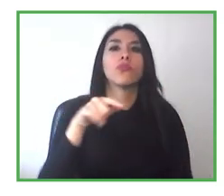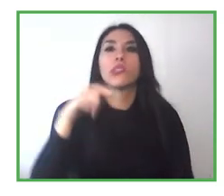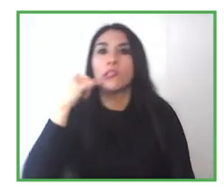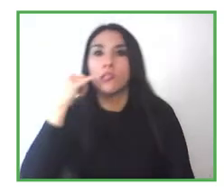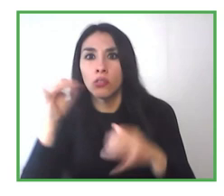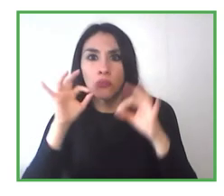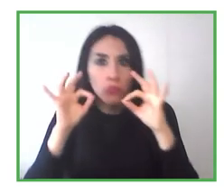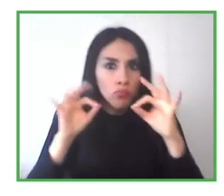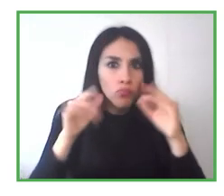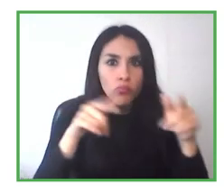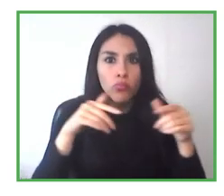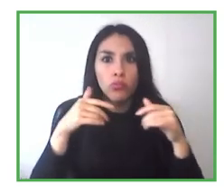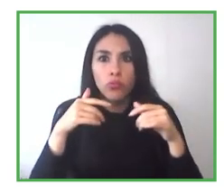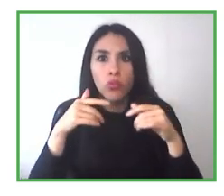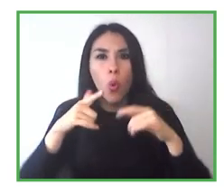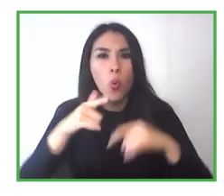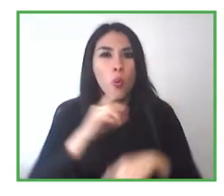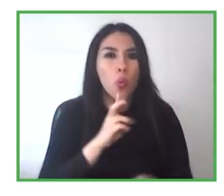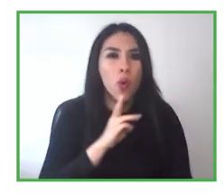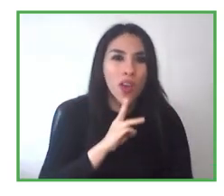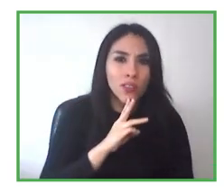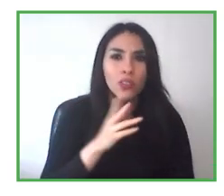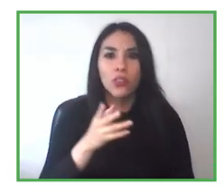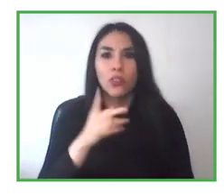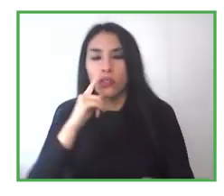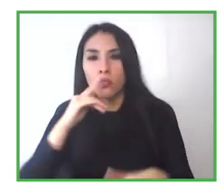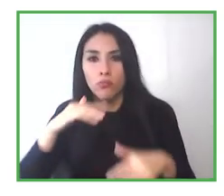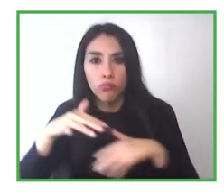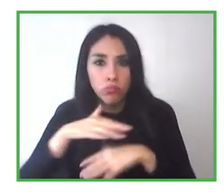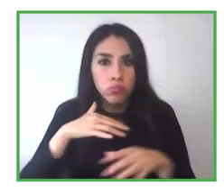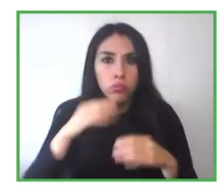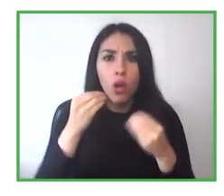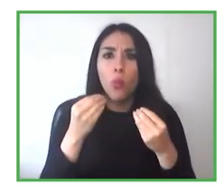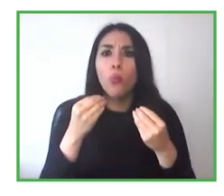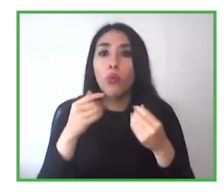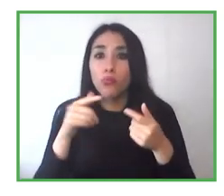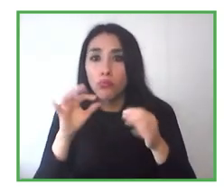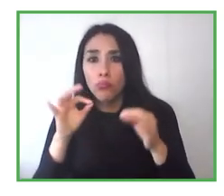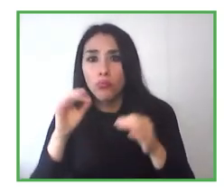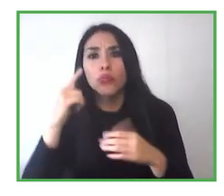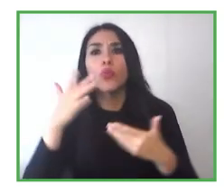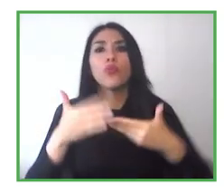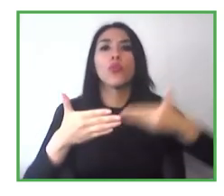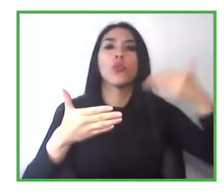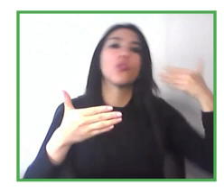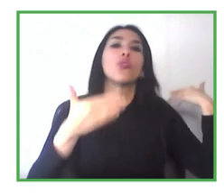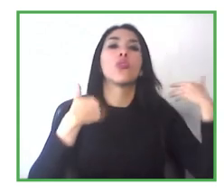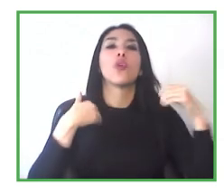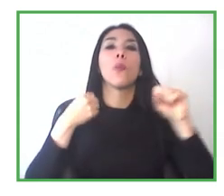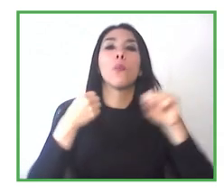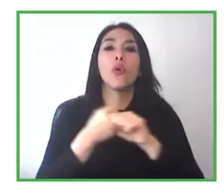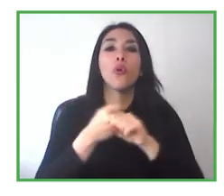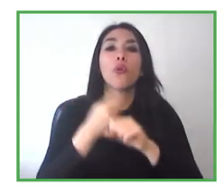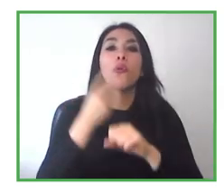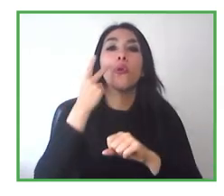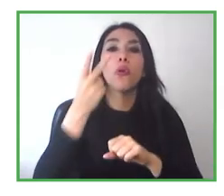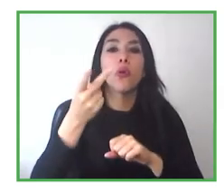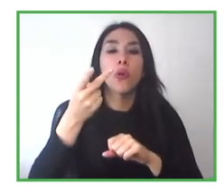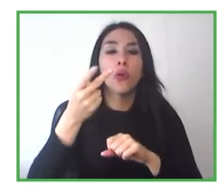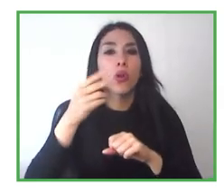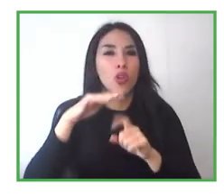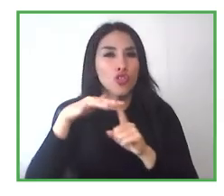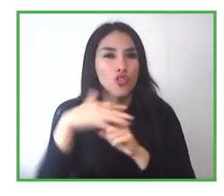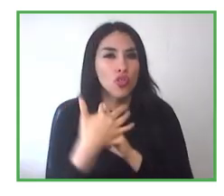platforms. But usually we visit the company, we go to the company or firm where